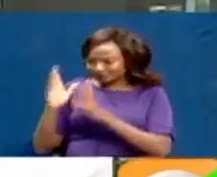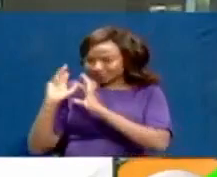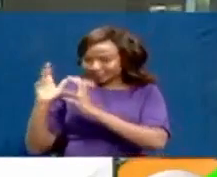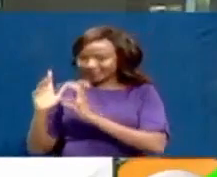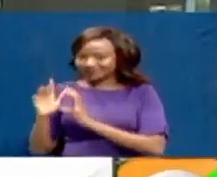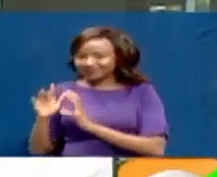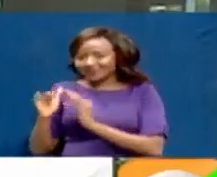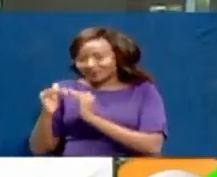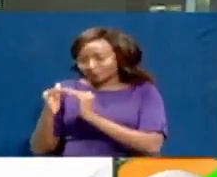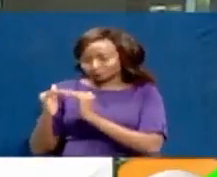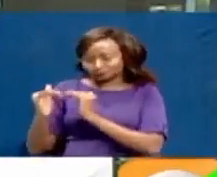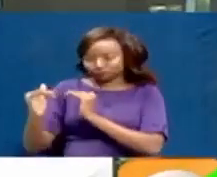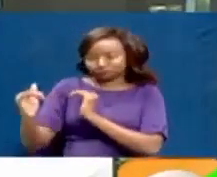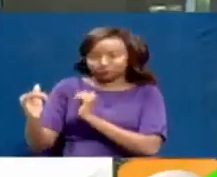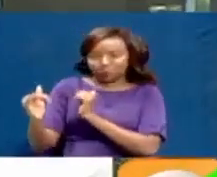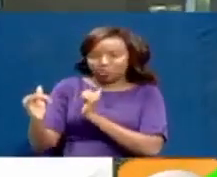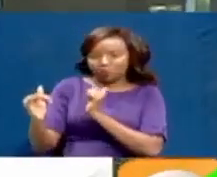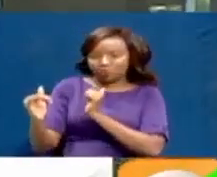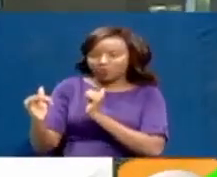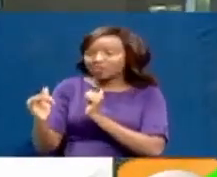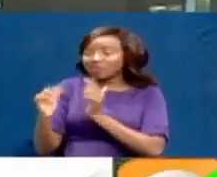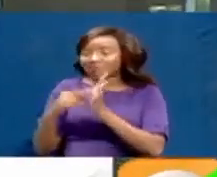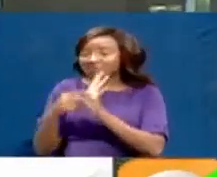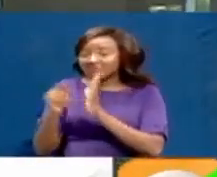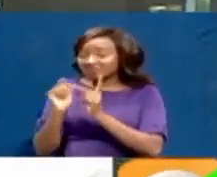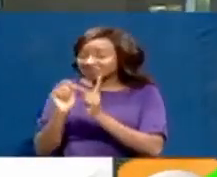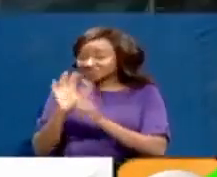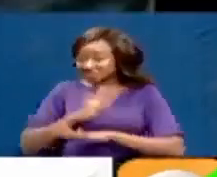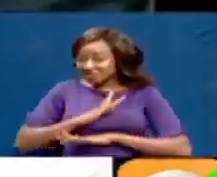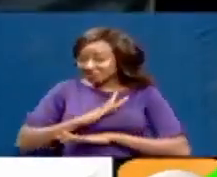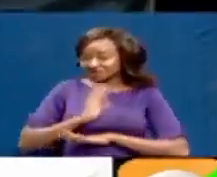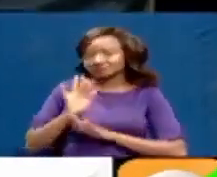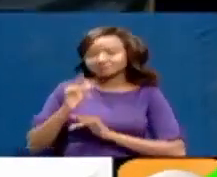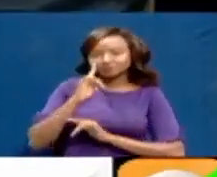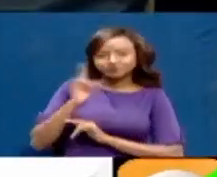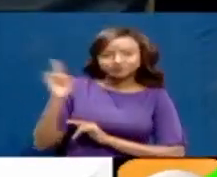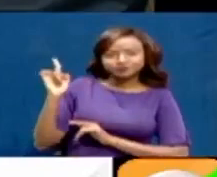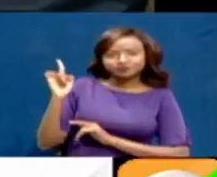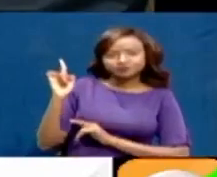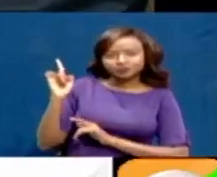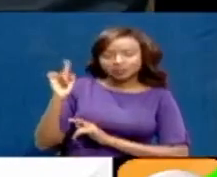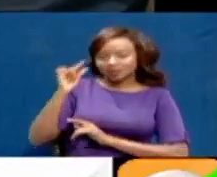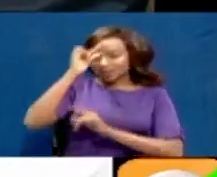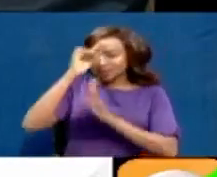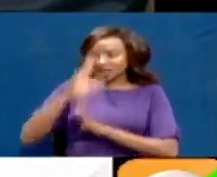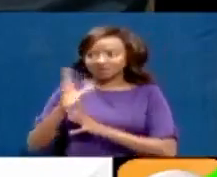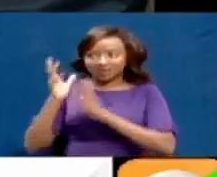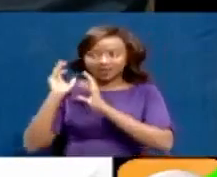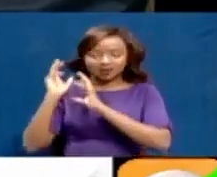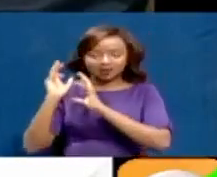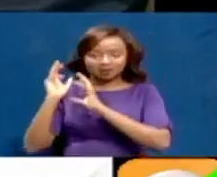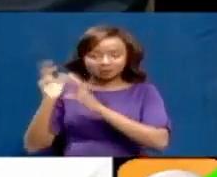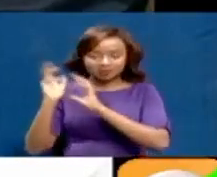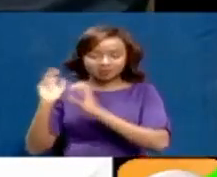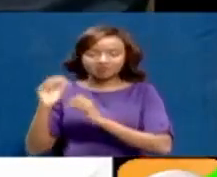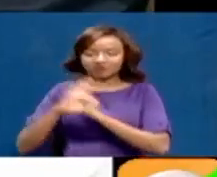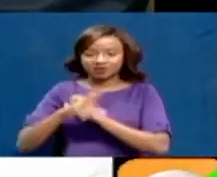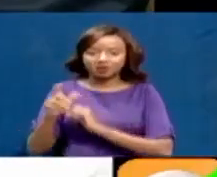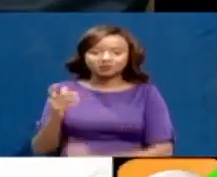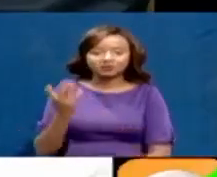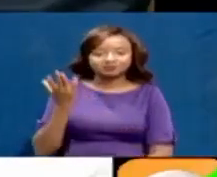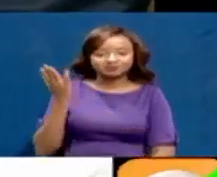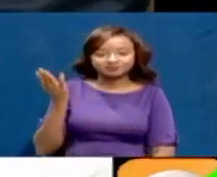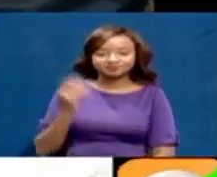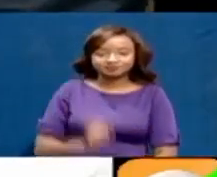mean that Kilifi is doing something right? Have they done enough tests? Joining us live from Kilifi is the Governor, Amerson Kingi. Governor, thank you for finding time for us on Newsnight.